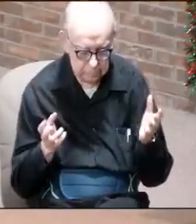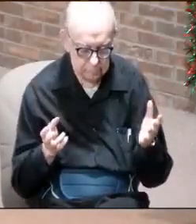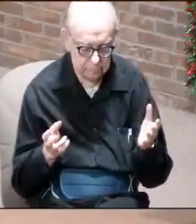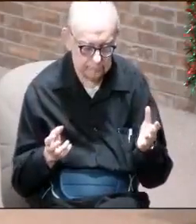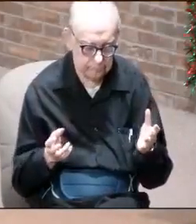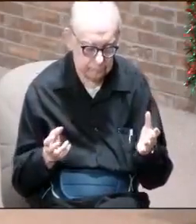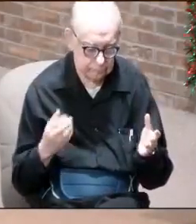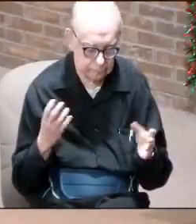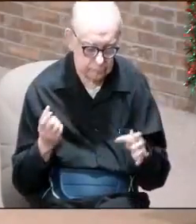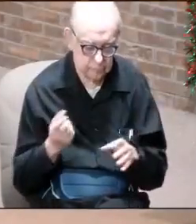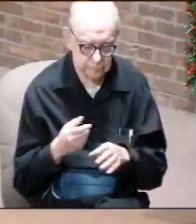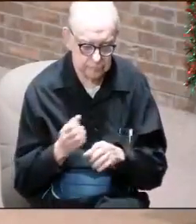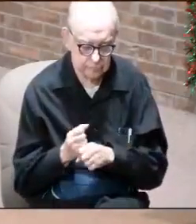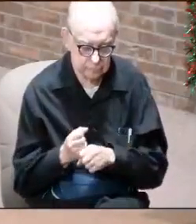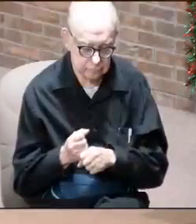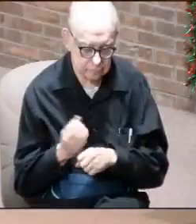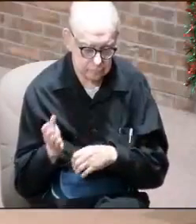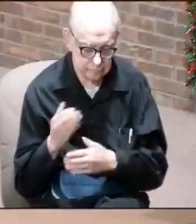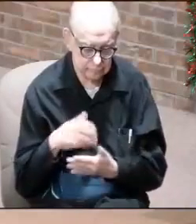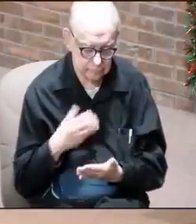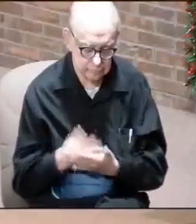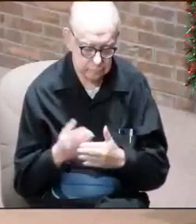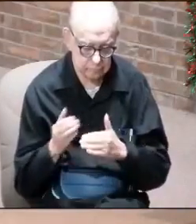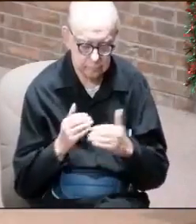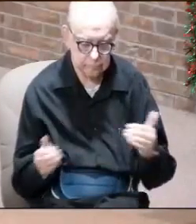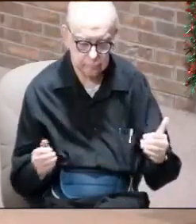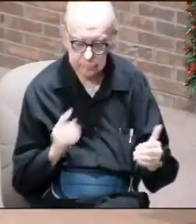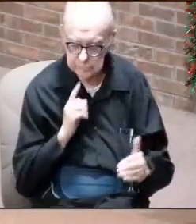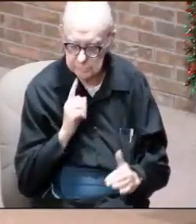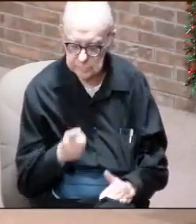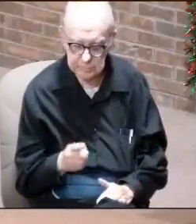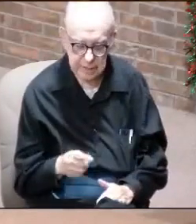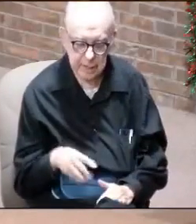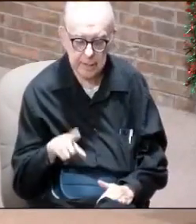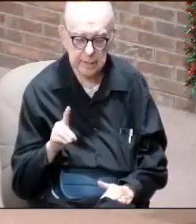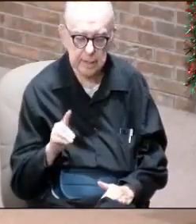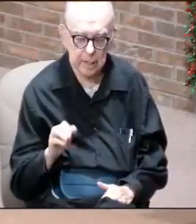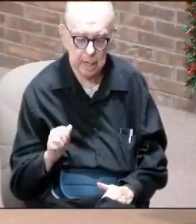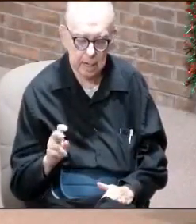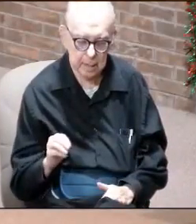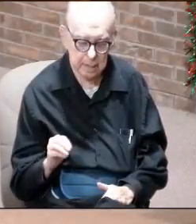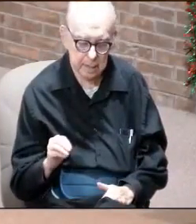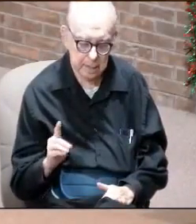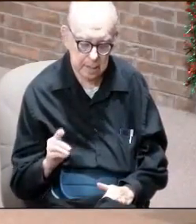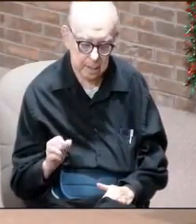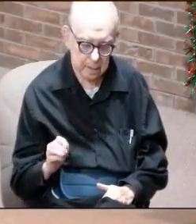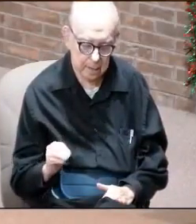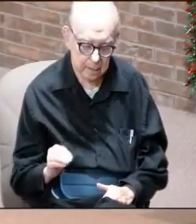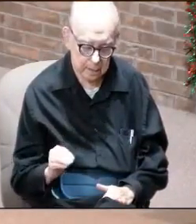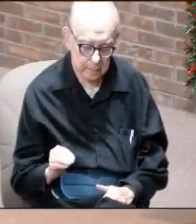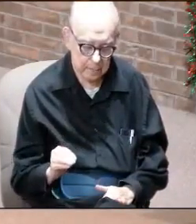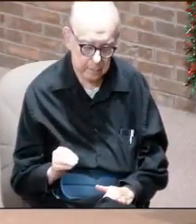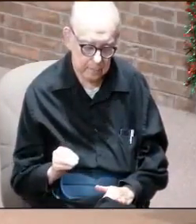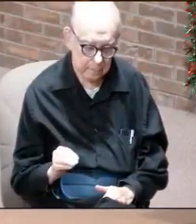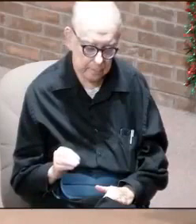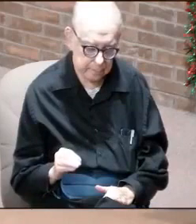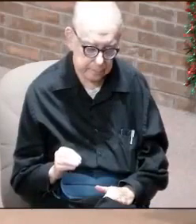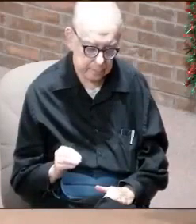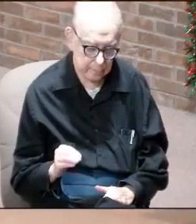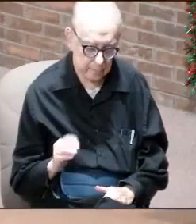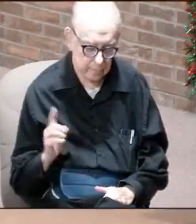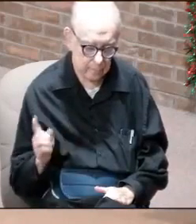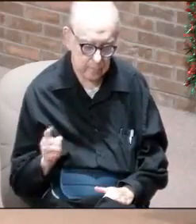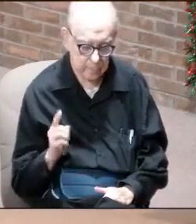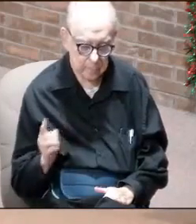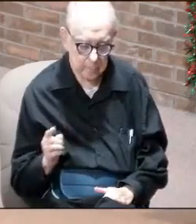crowns that we get when we get to heaven, it is going to be a diadem. And guess what? It is going